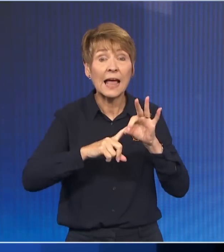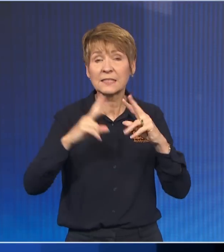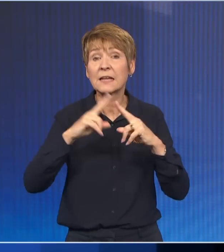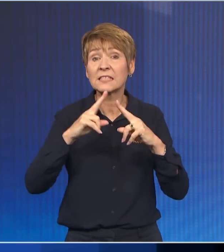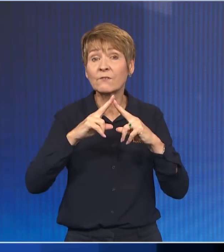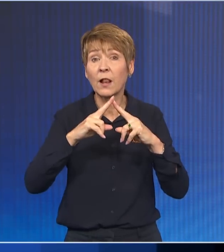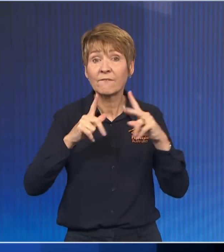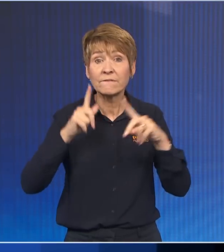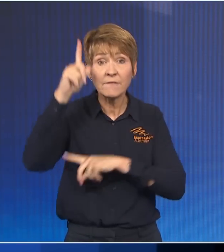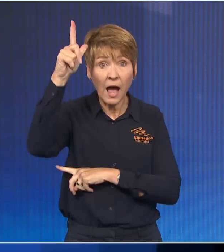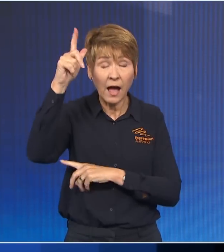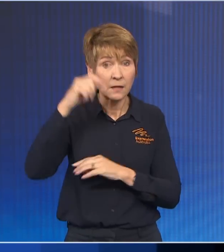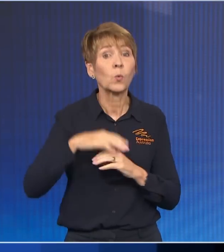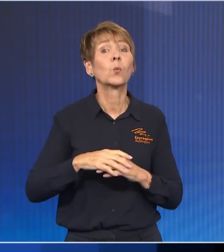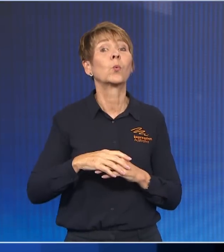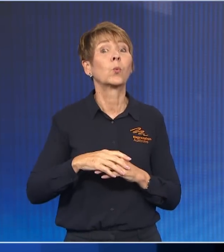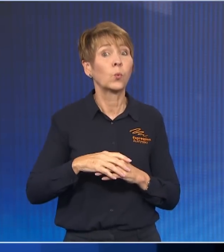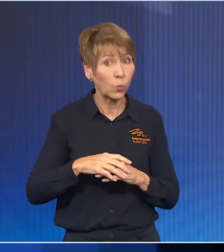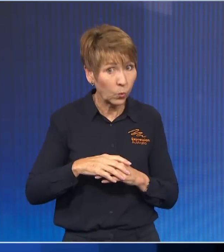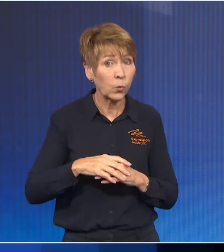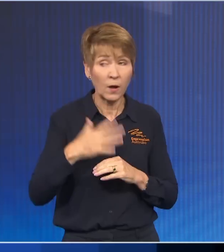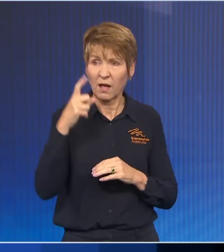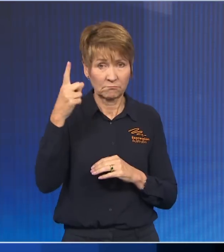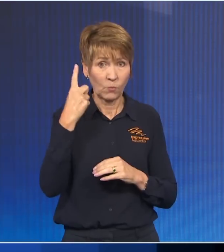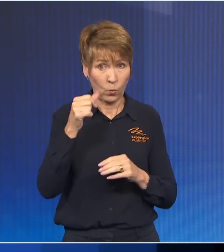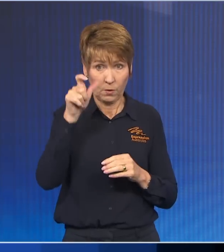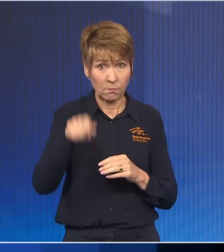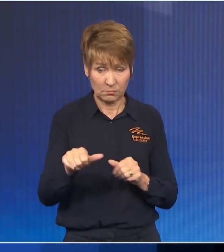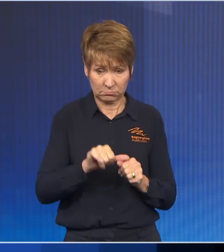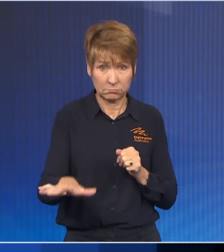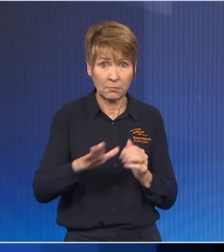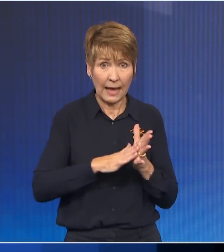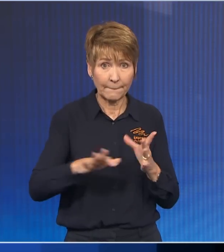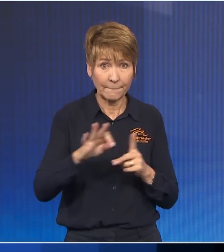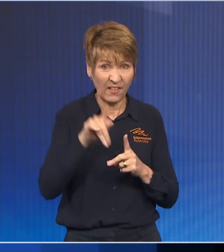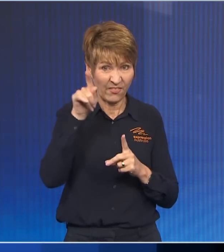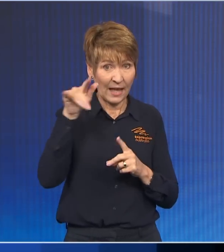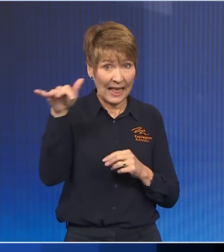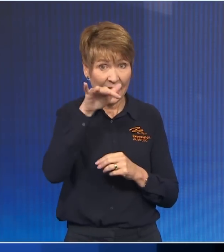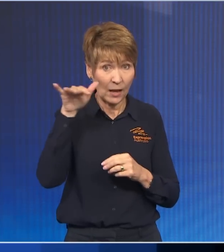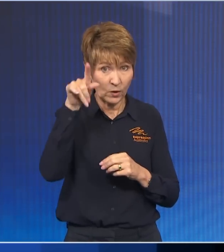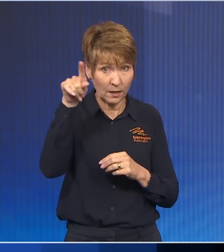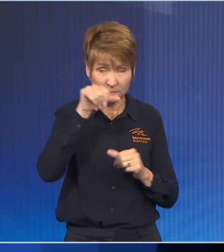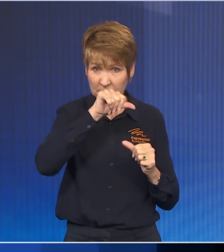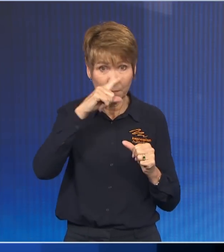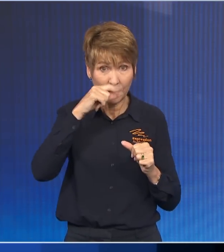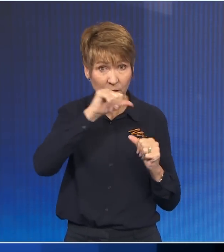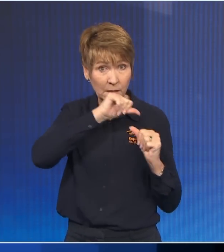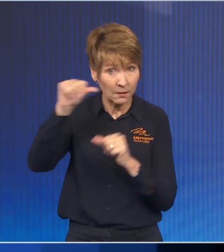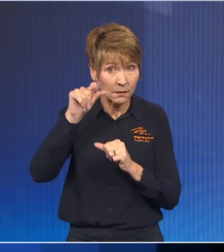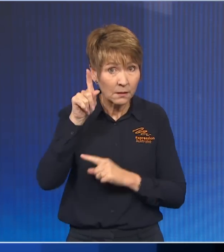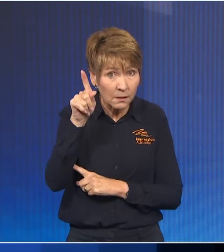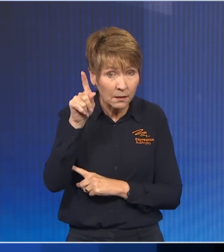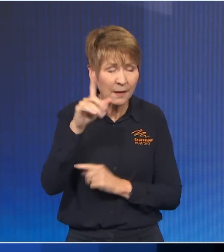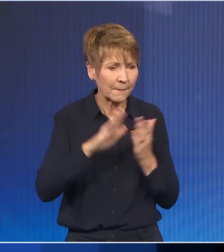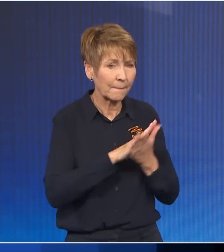a swing to him in Townsville. He is an outstanding local member. We need to ensure that we are backing those